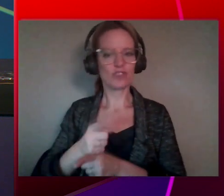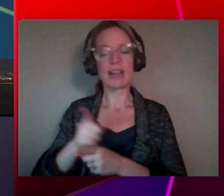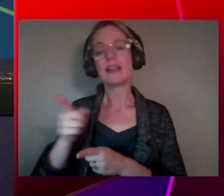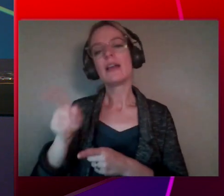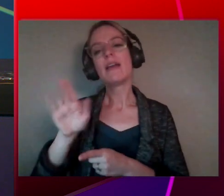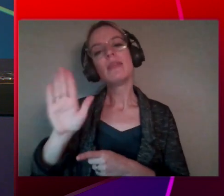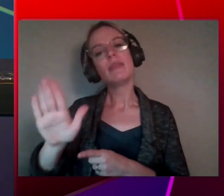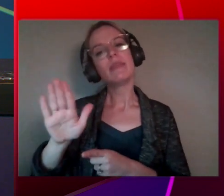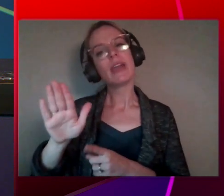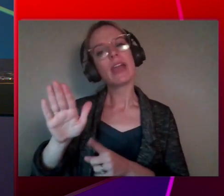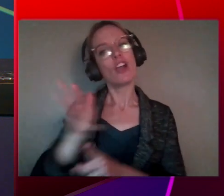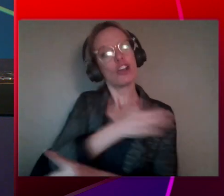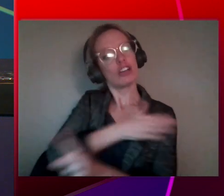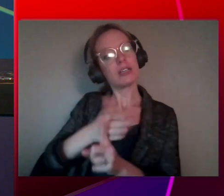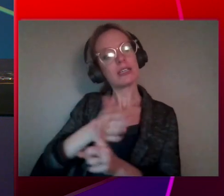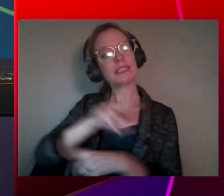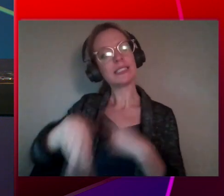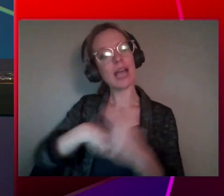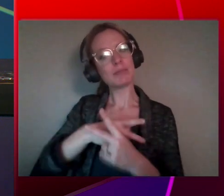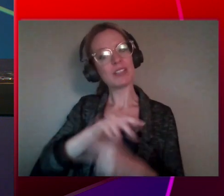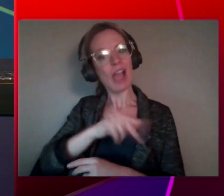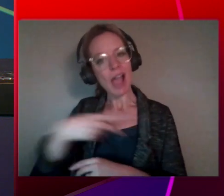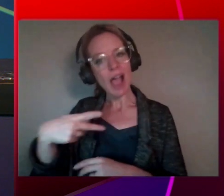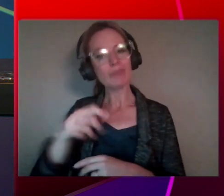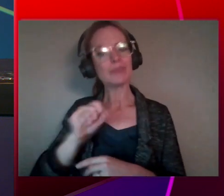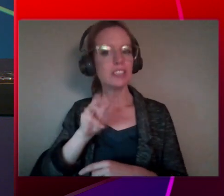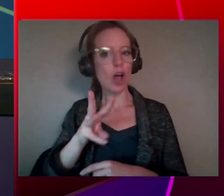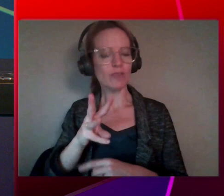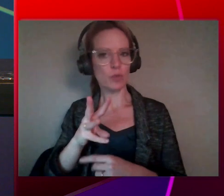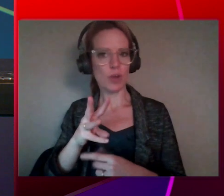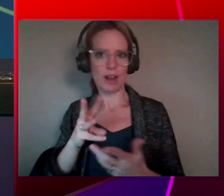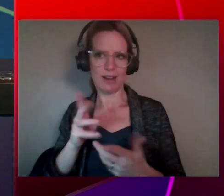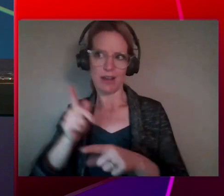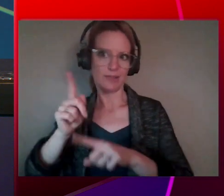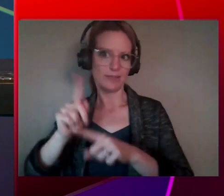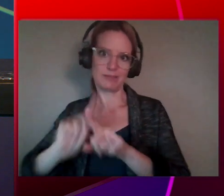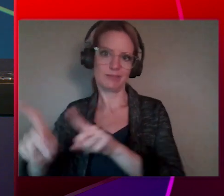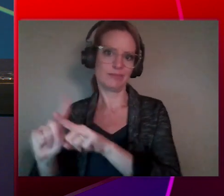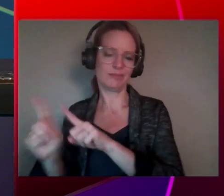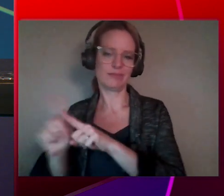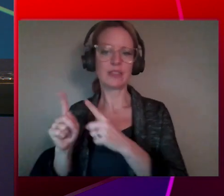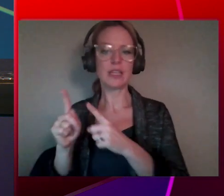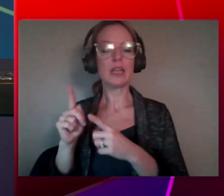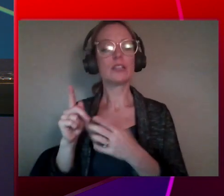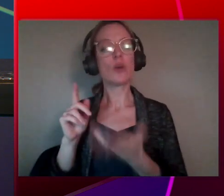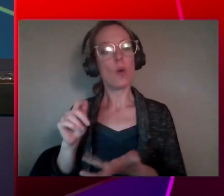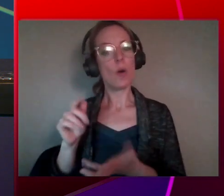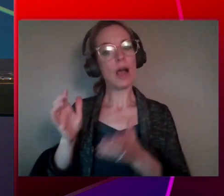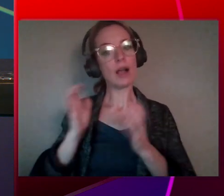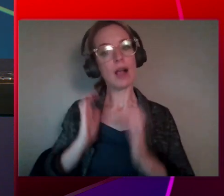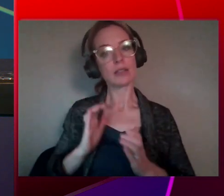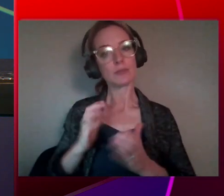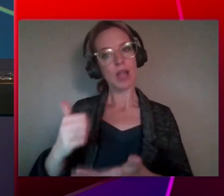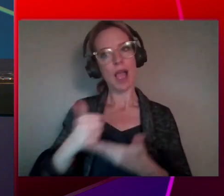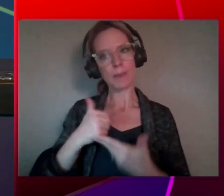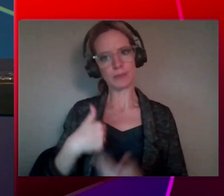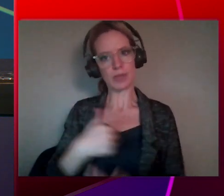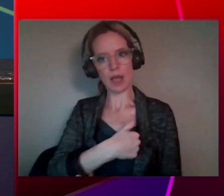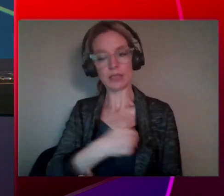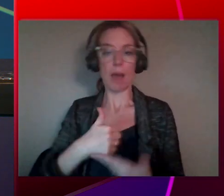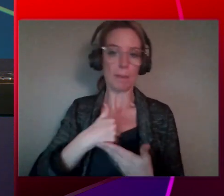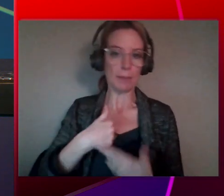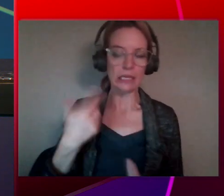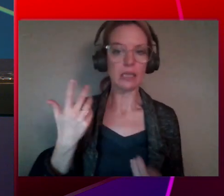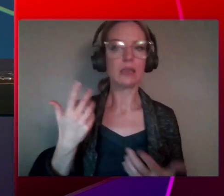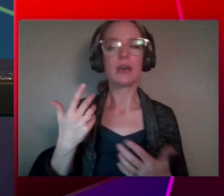and applications. And they kind of helped us and me especially understand what are the most important